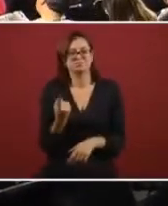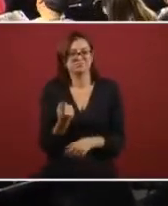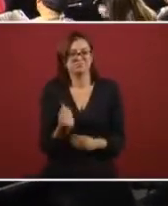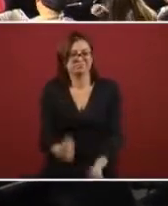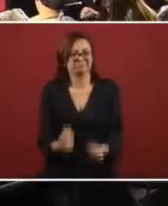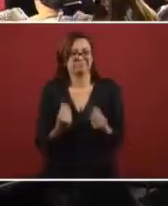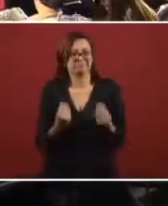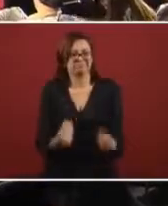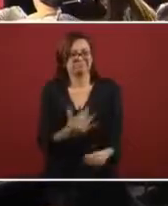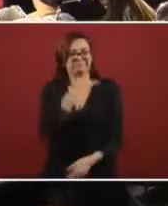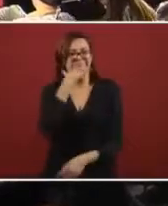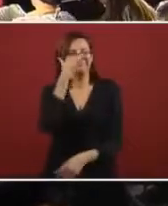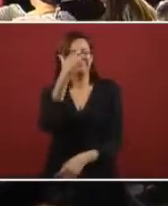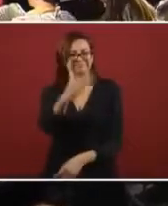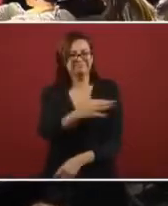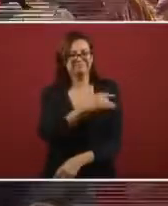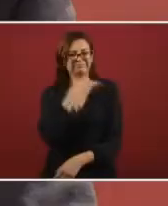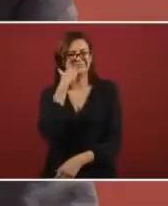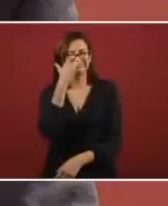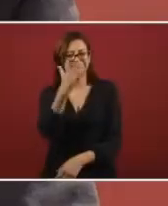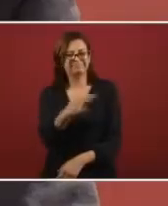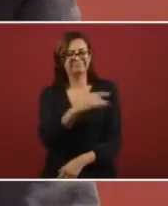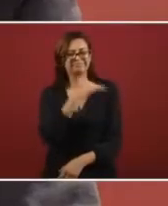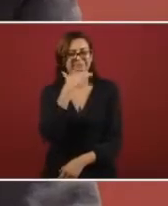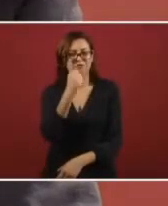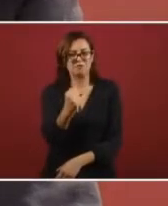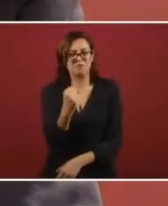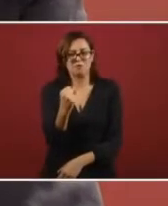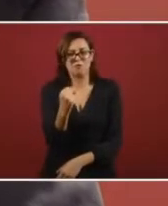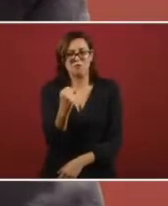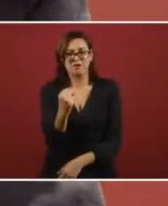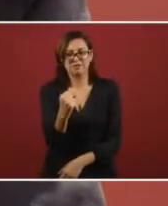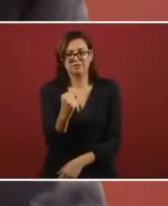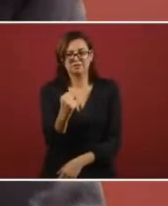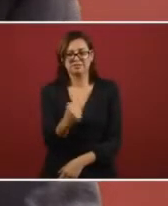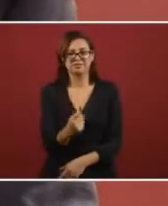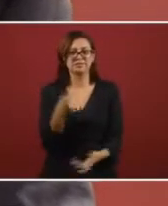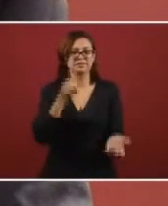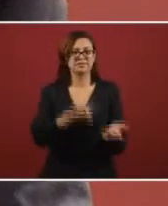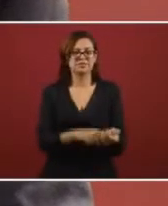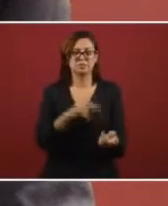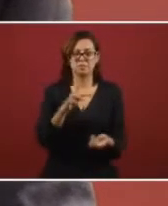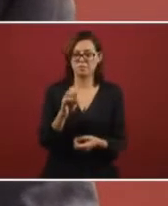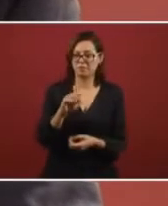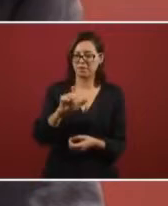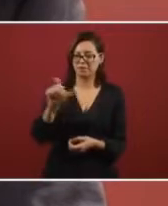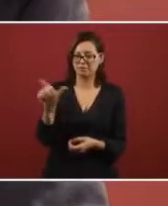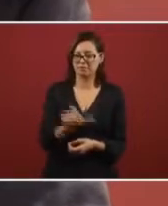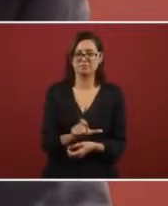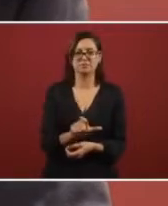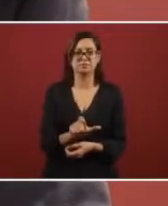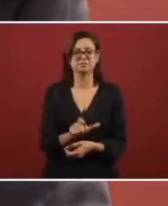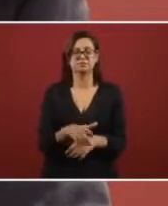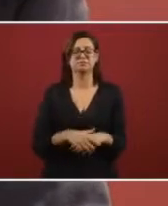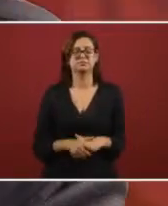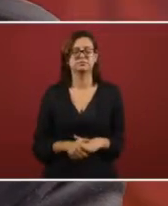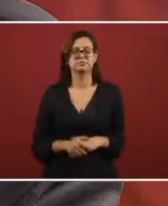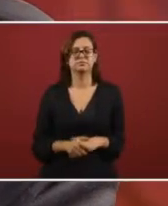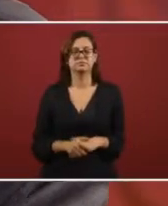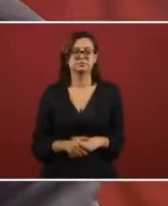due to the corruption that was in Pemex that was in peril,